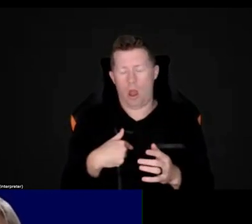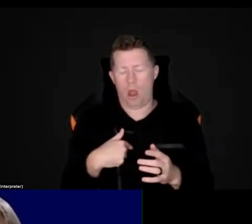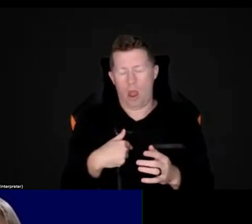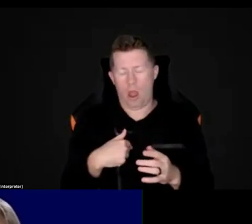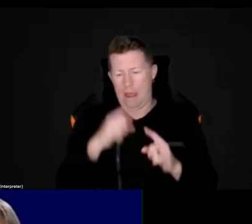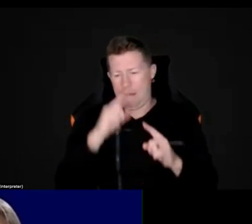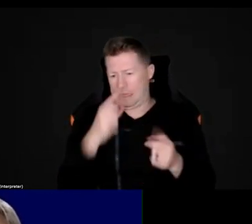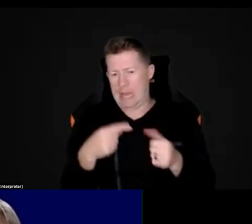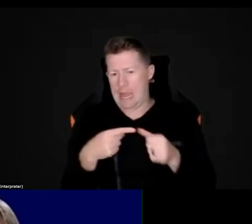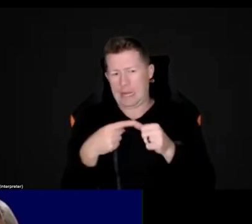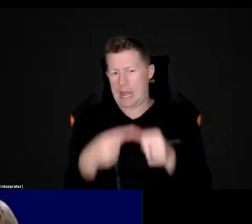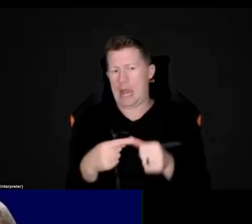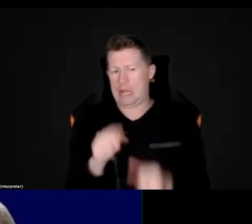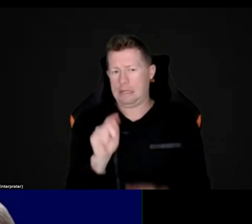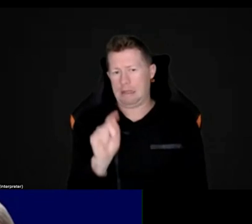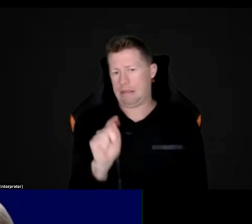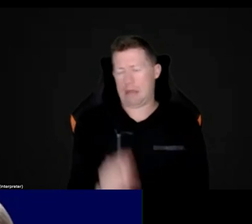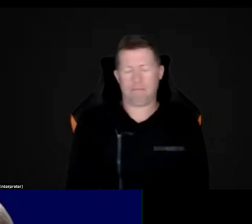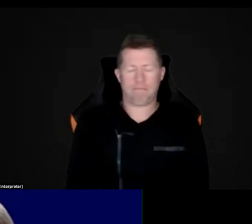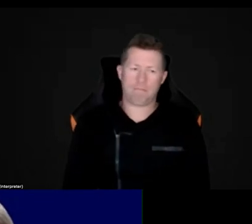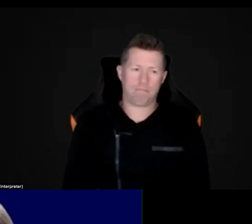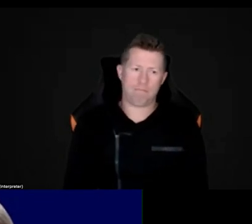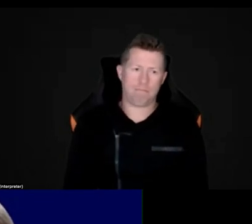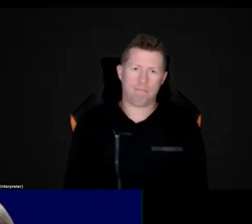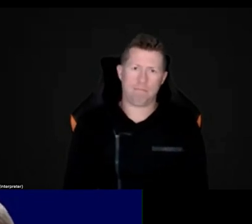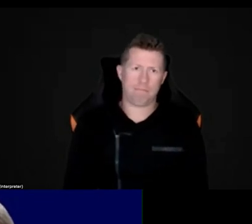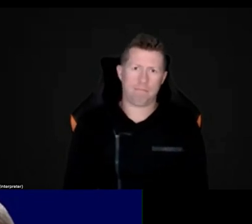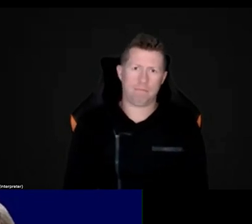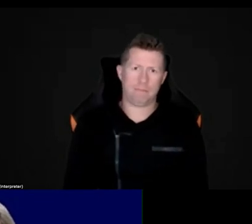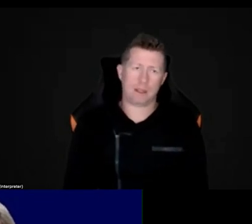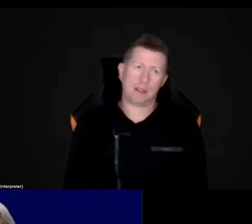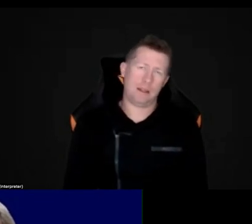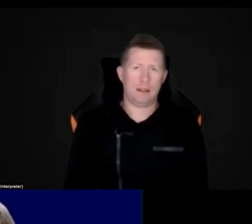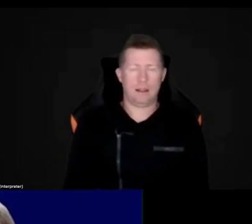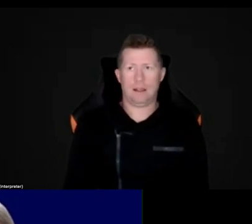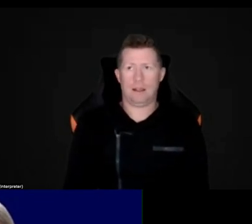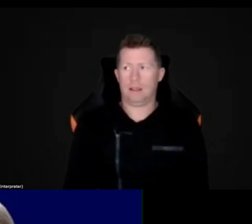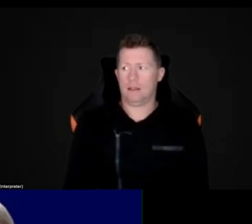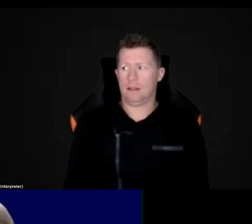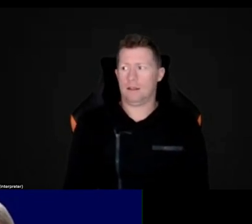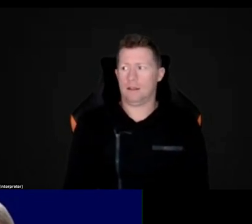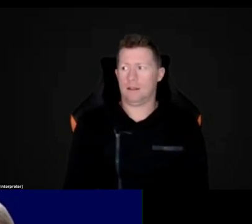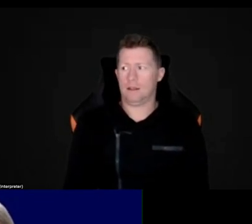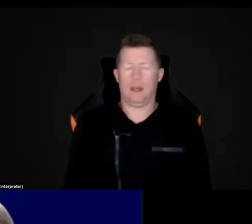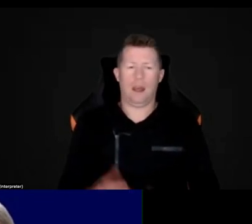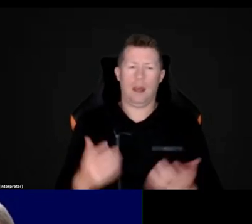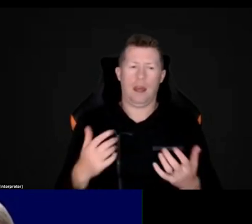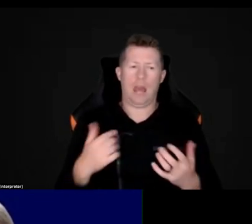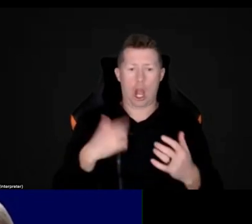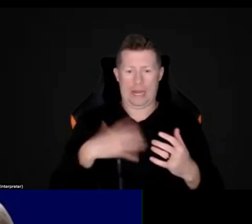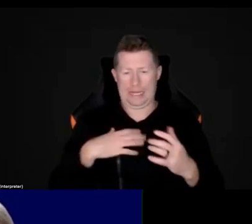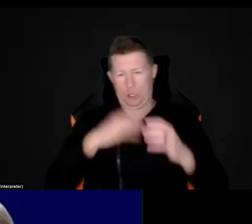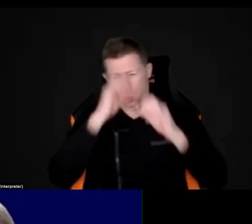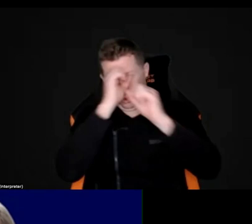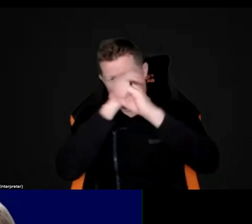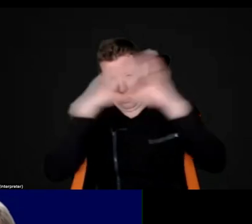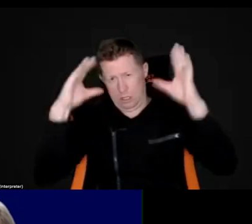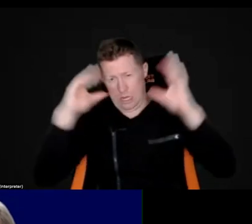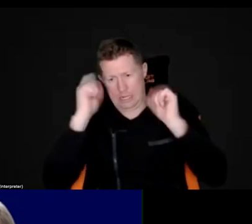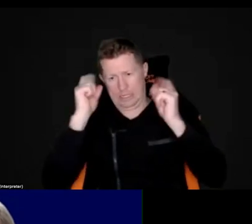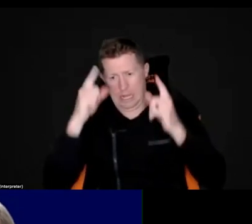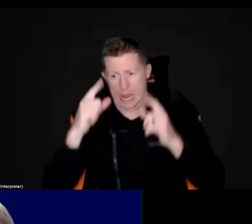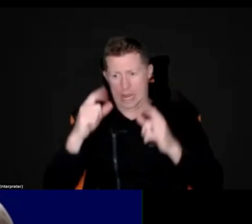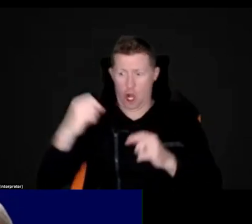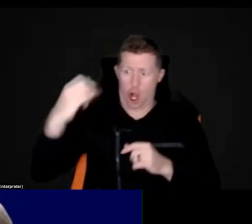able to answer that, I think, because I just need to understand the foundations of the light